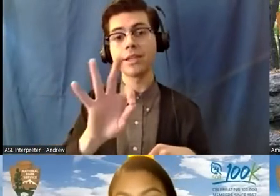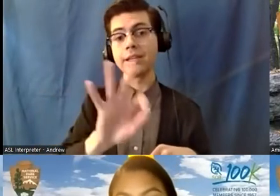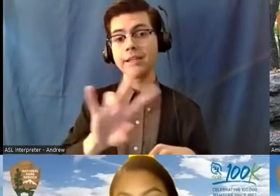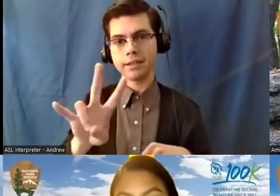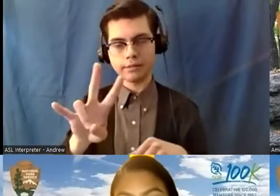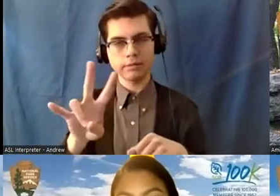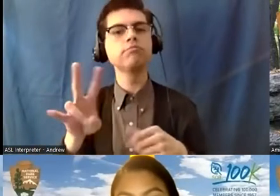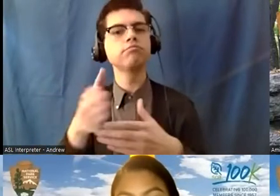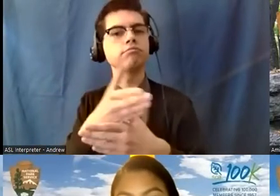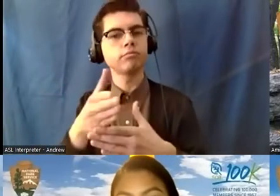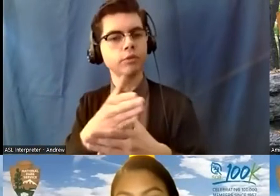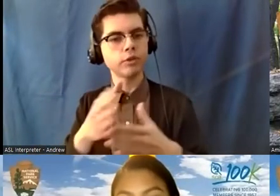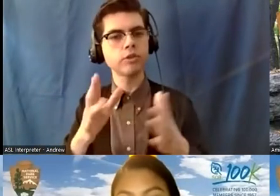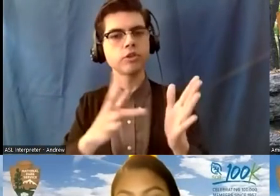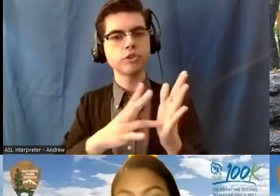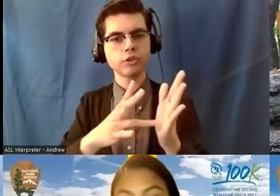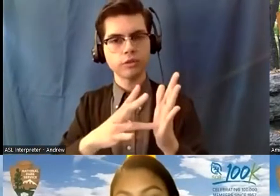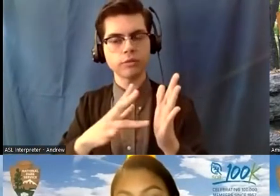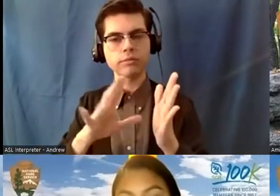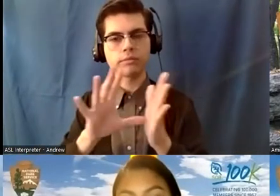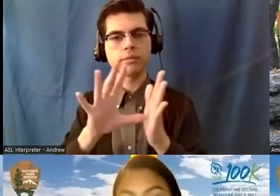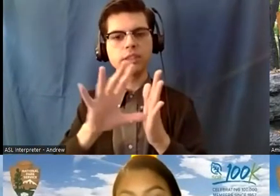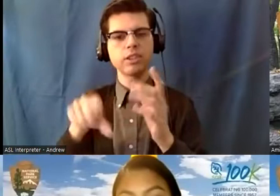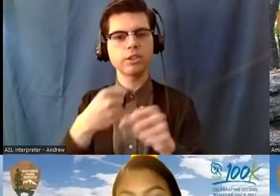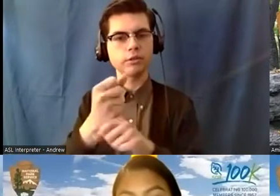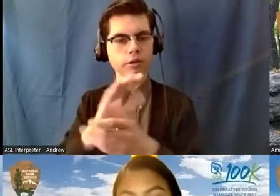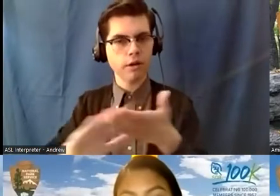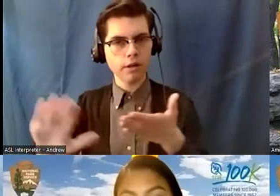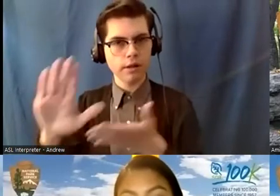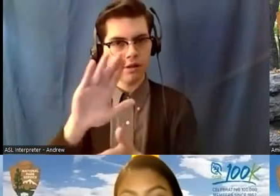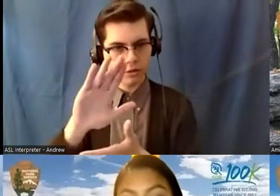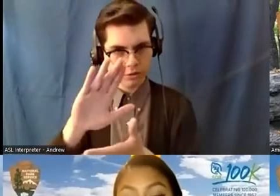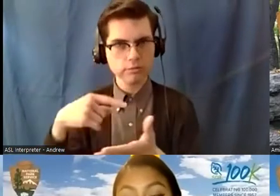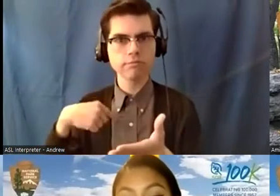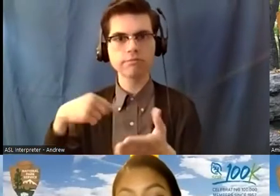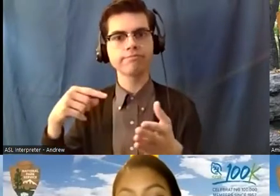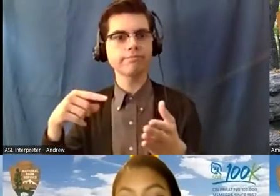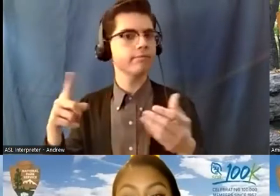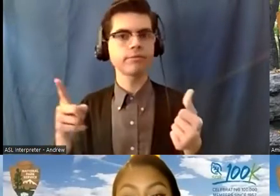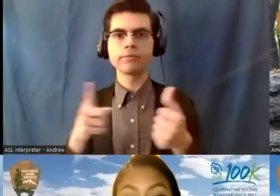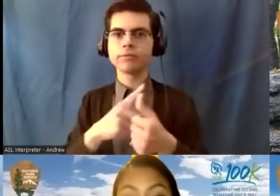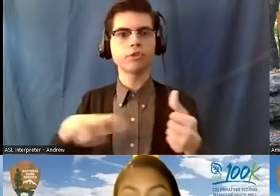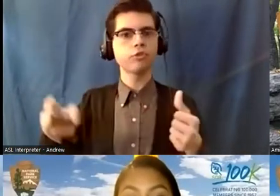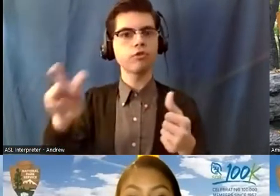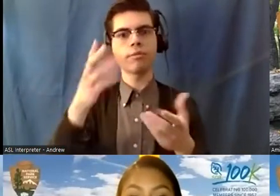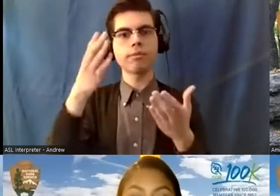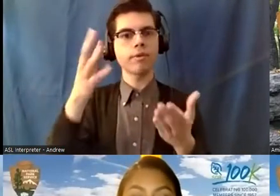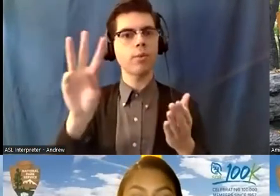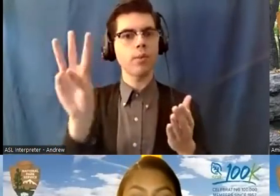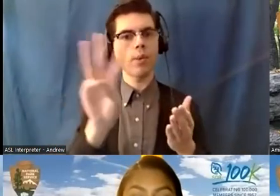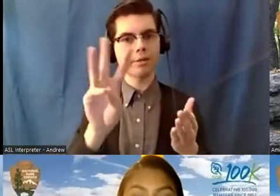of college. And it was my first trip of many out west. It was a big deal for me and for my family.